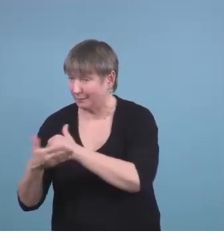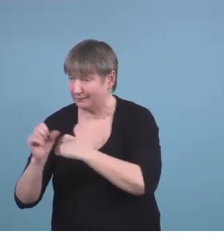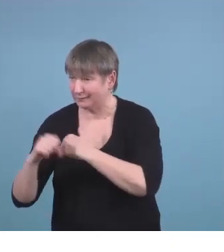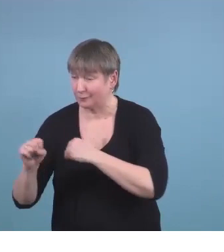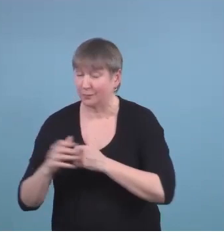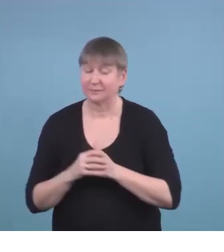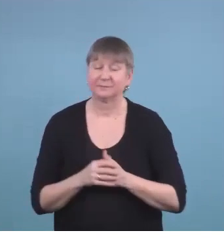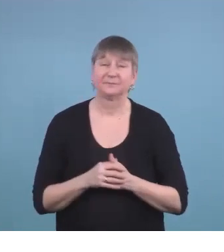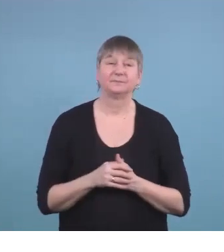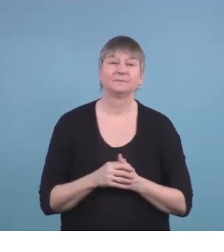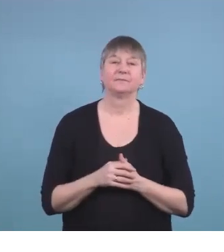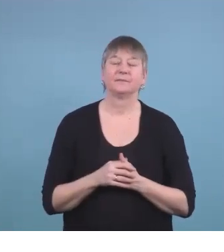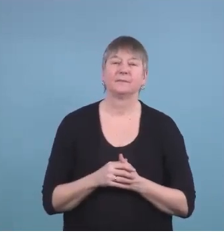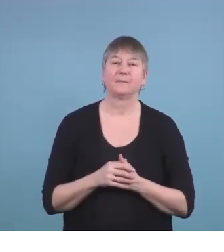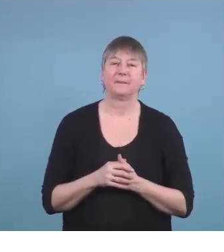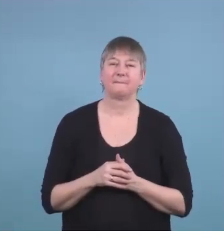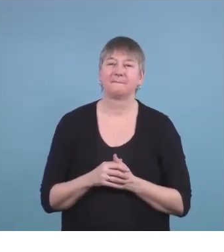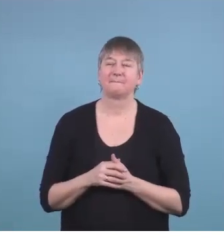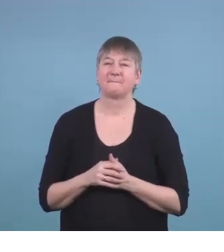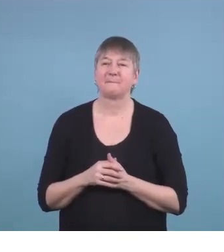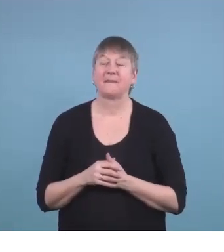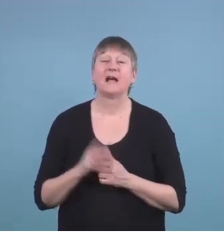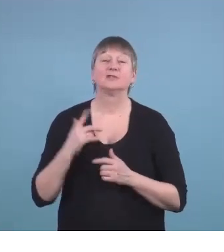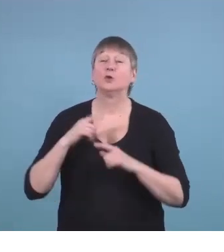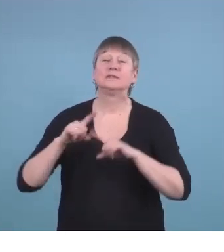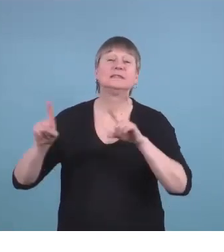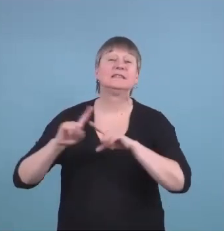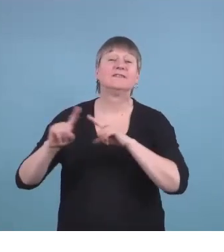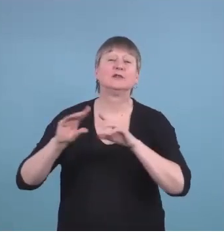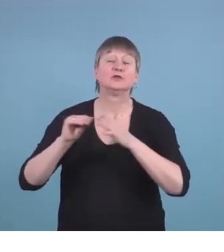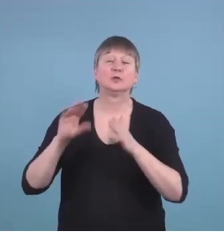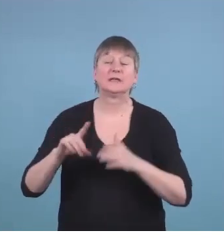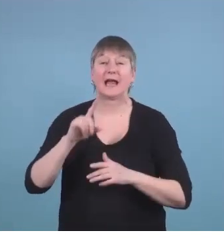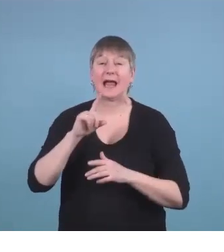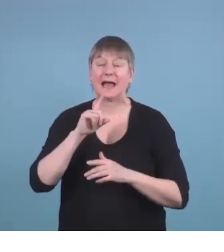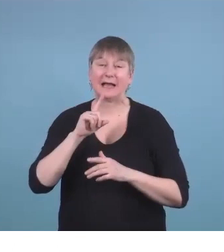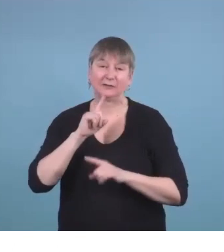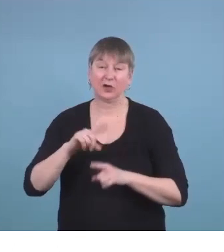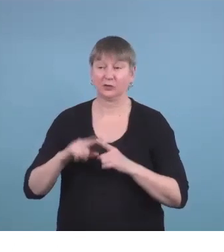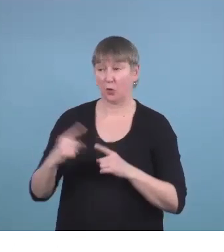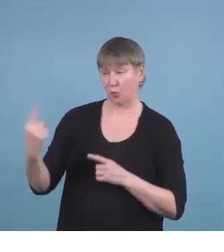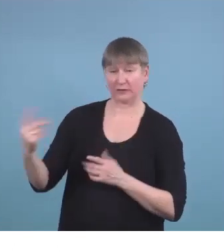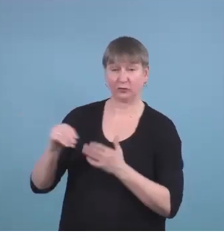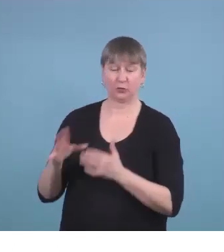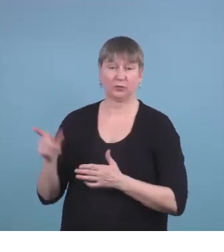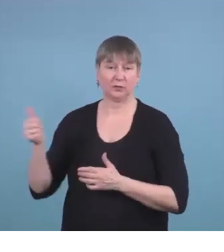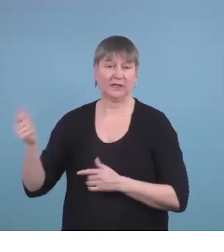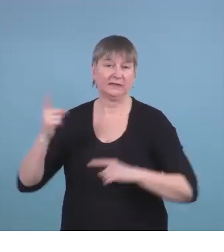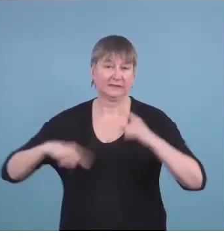and they are very different students who answered. So one is a signer and